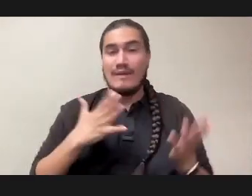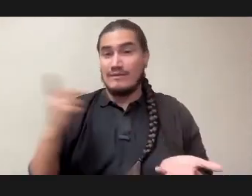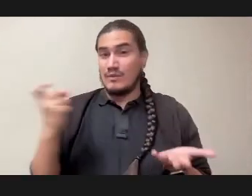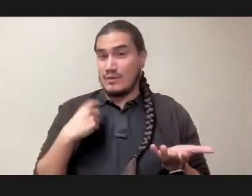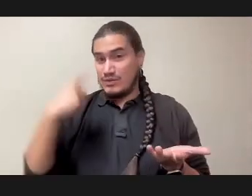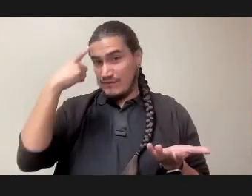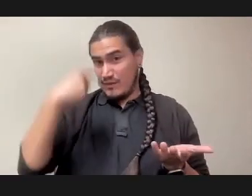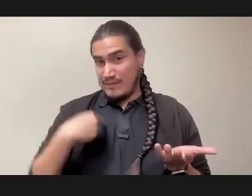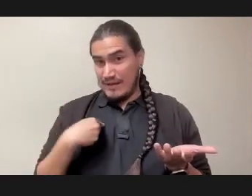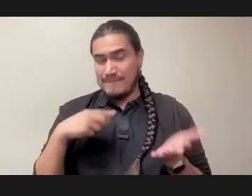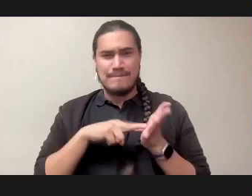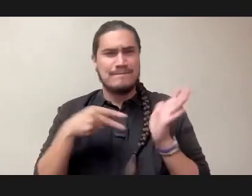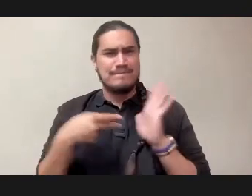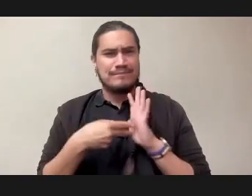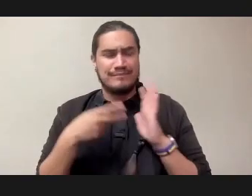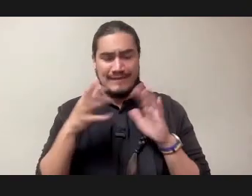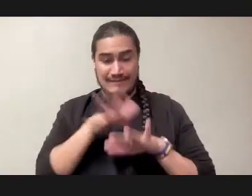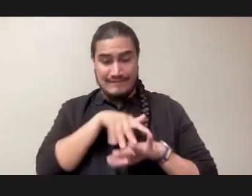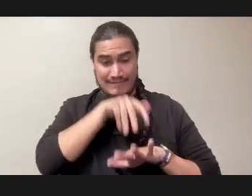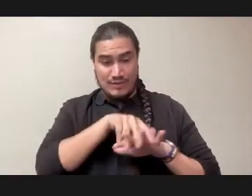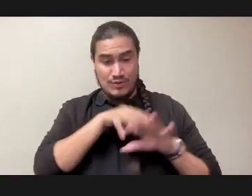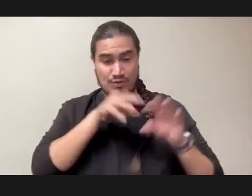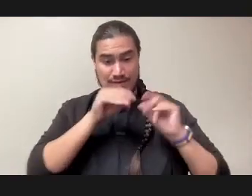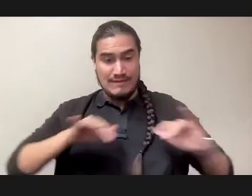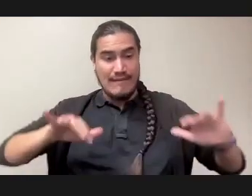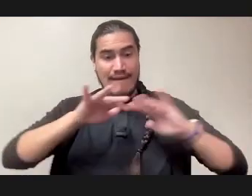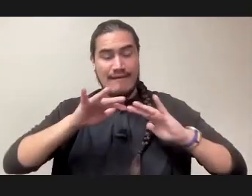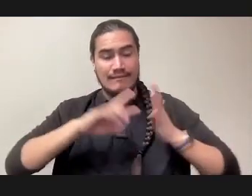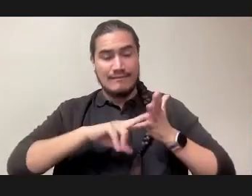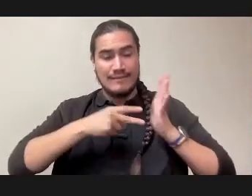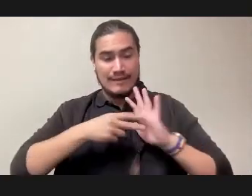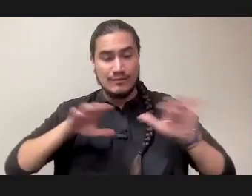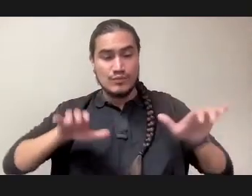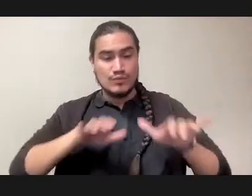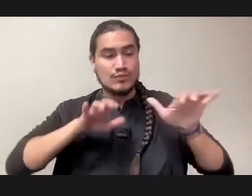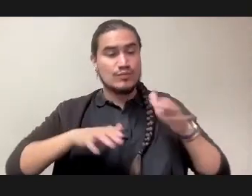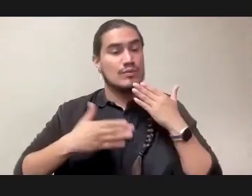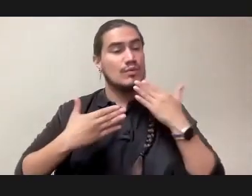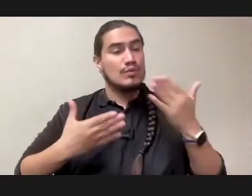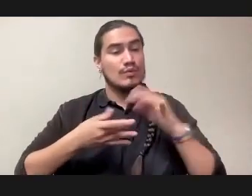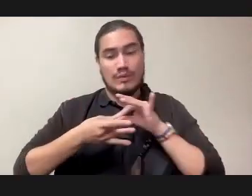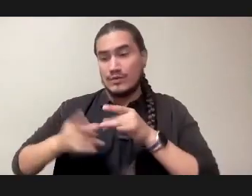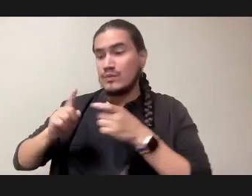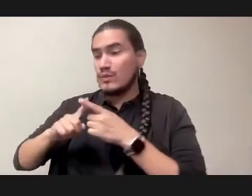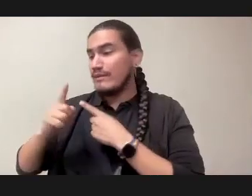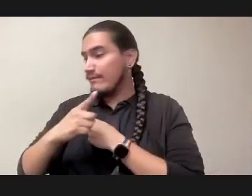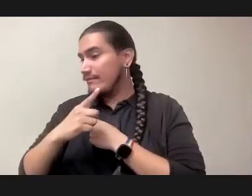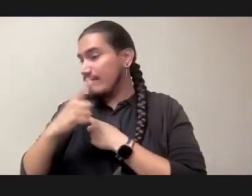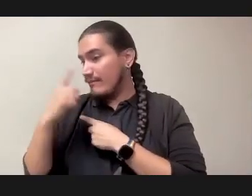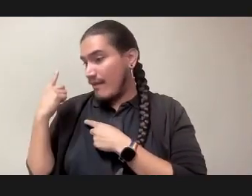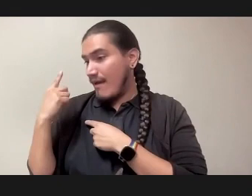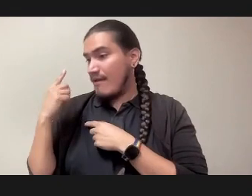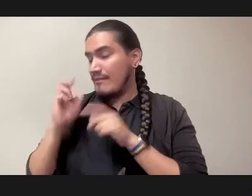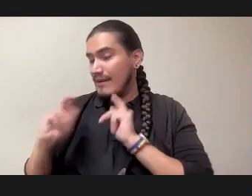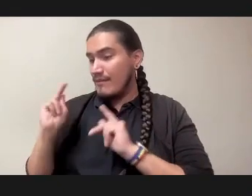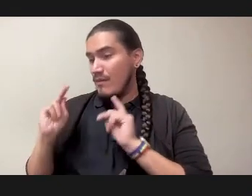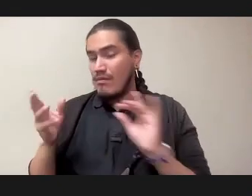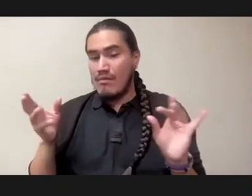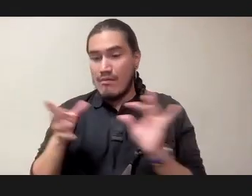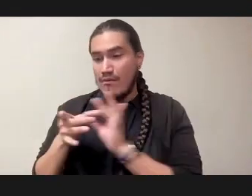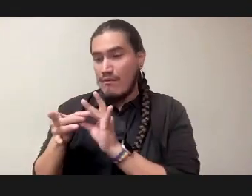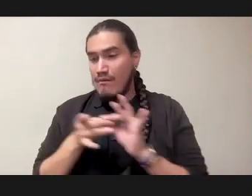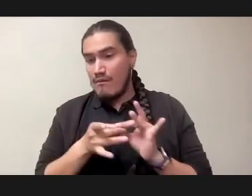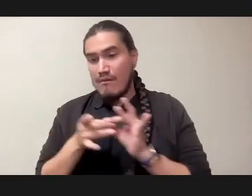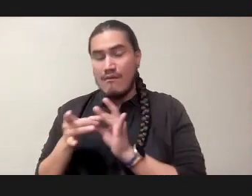sovereignty doing to be in good relations with black people? Like, there are different examples in a very local